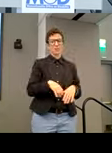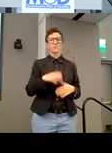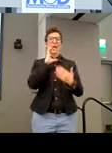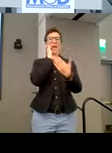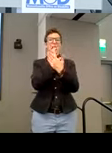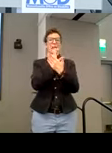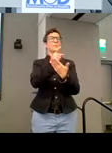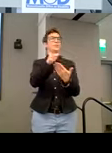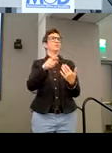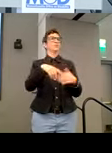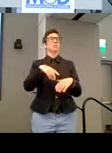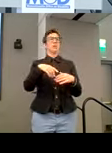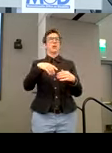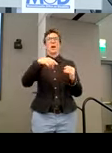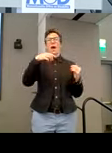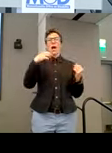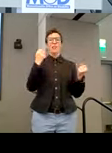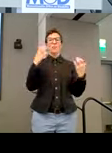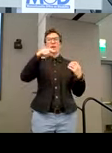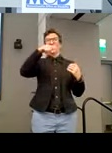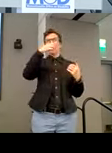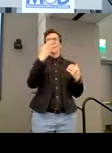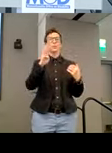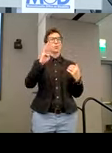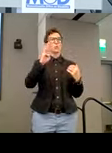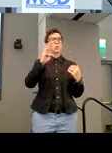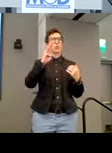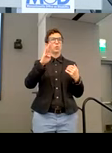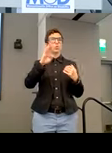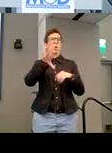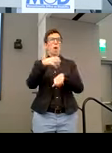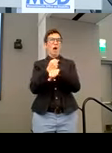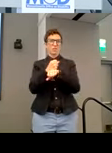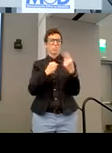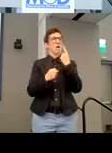with a bunch of blue locks, but one red lock is unopened. Five minutes. Okay.